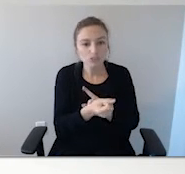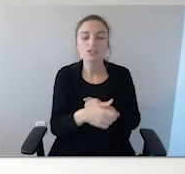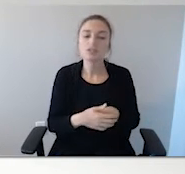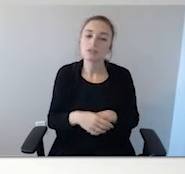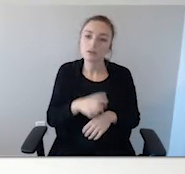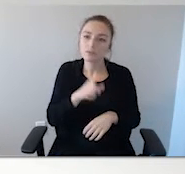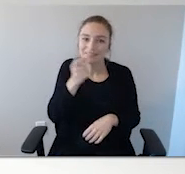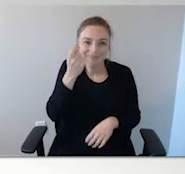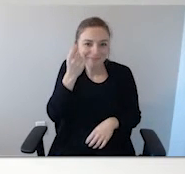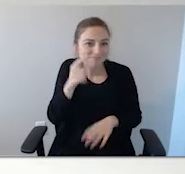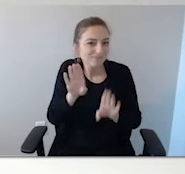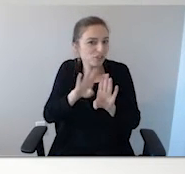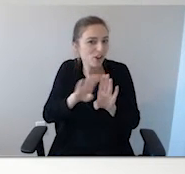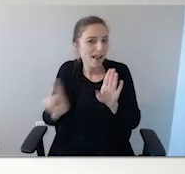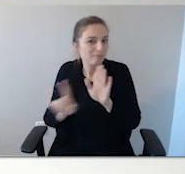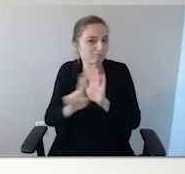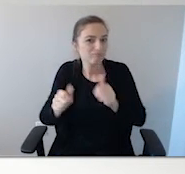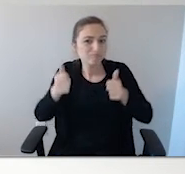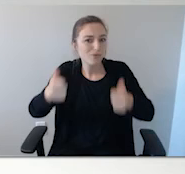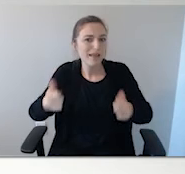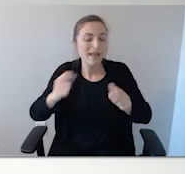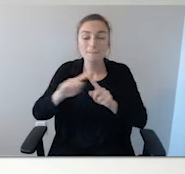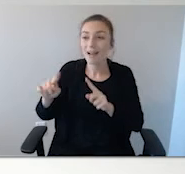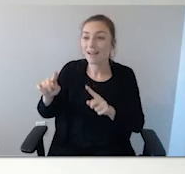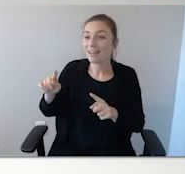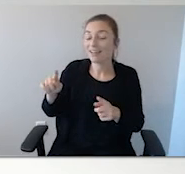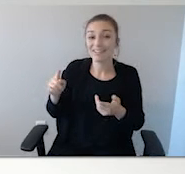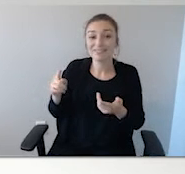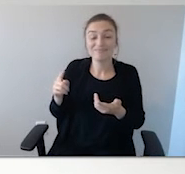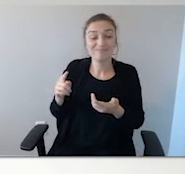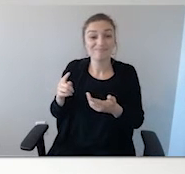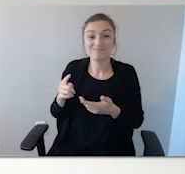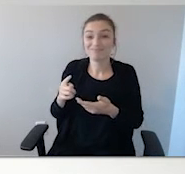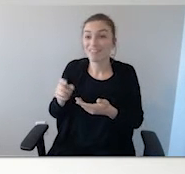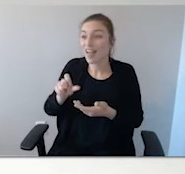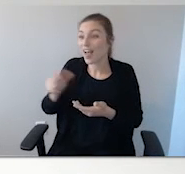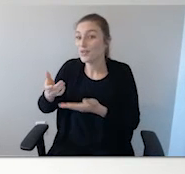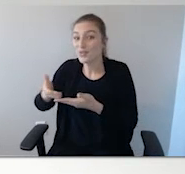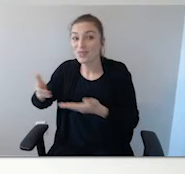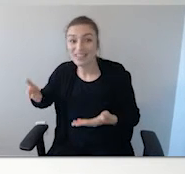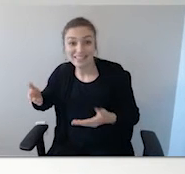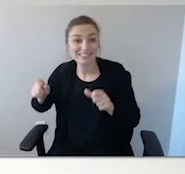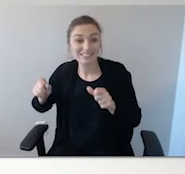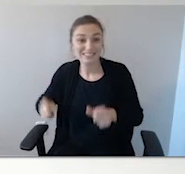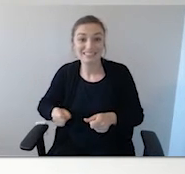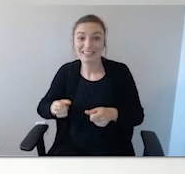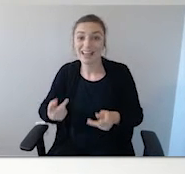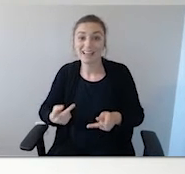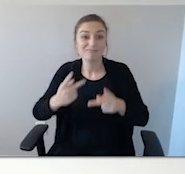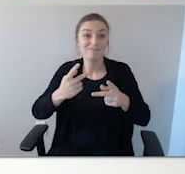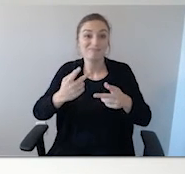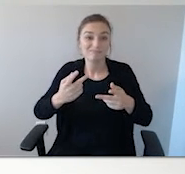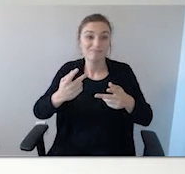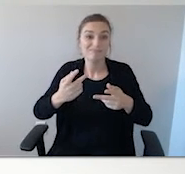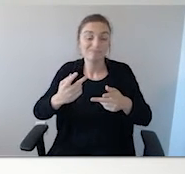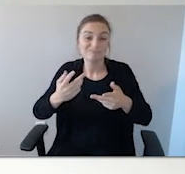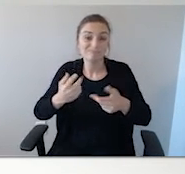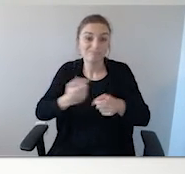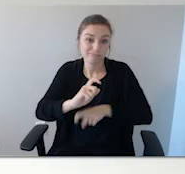the chime works great from the alarm system. But, again, if nothing else is going on, that's going to be louder than the chime going off.